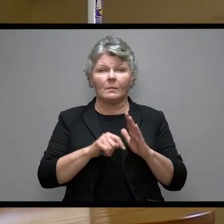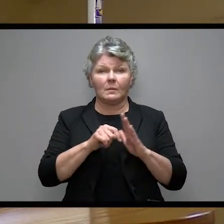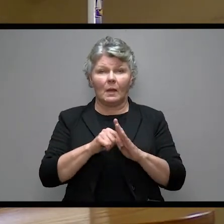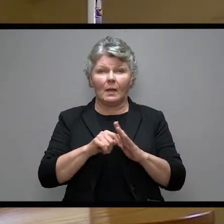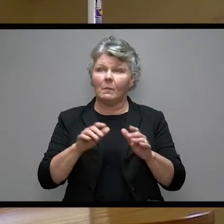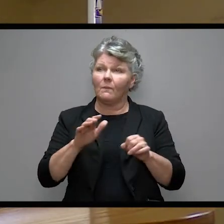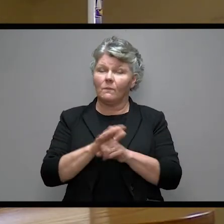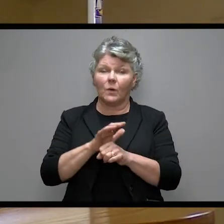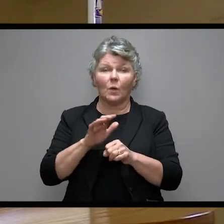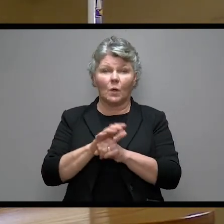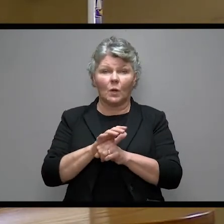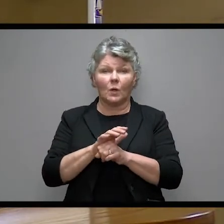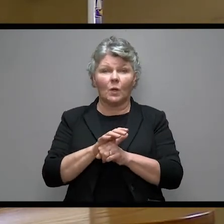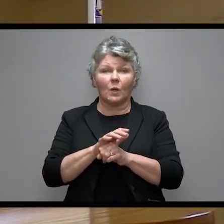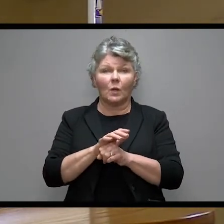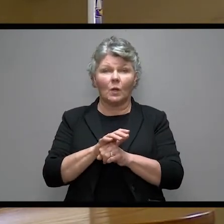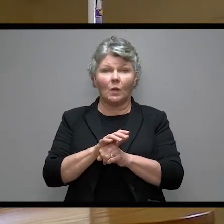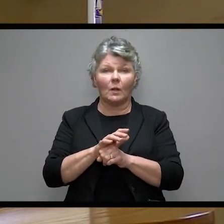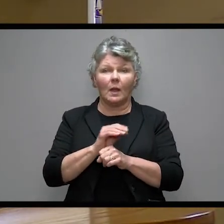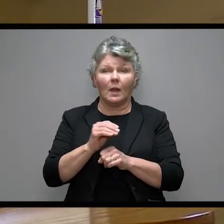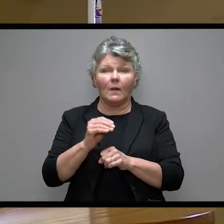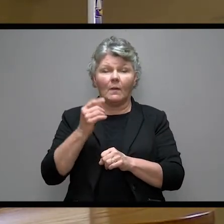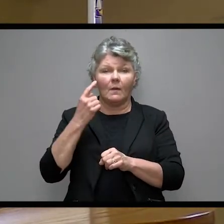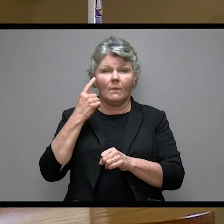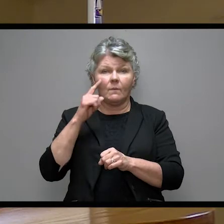they're full of and for forgiveness.